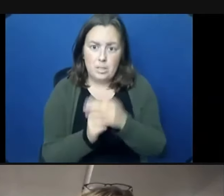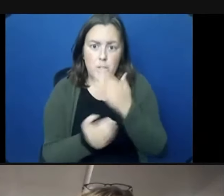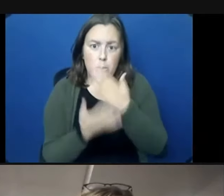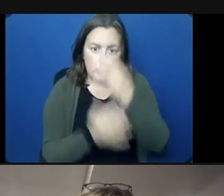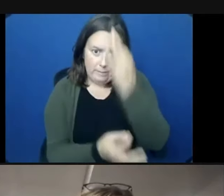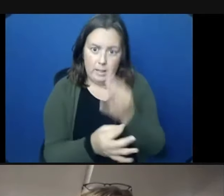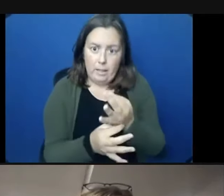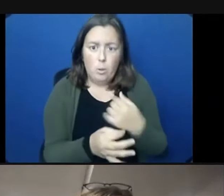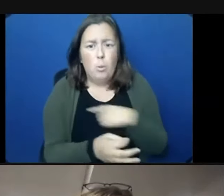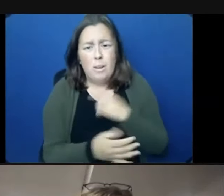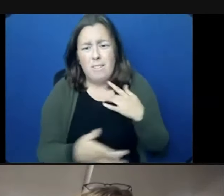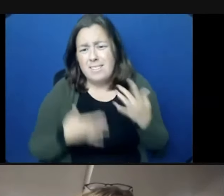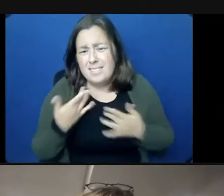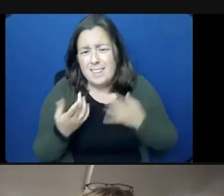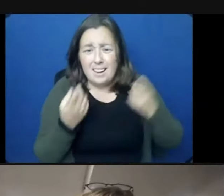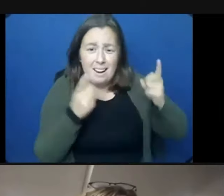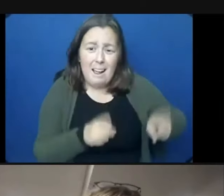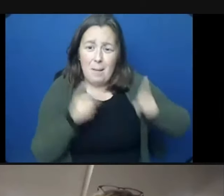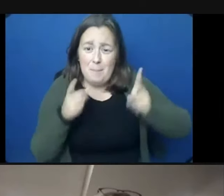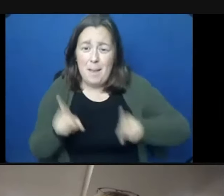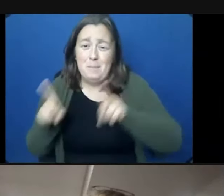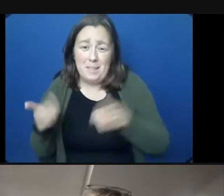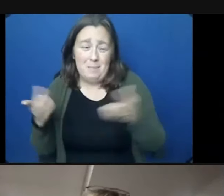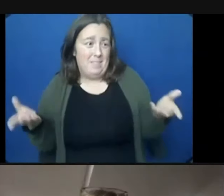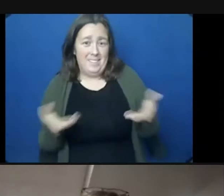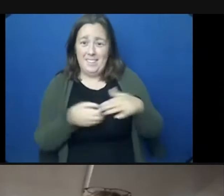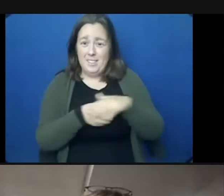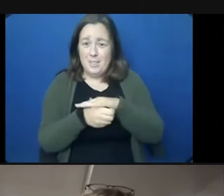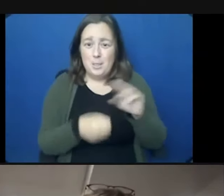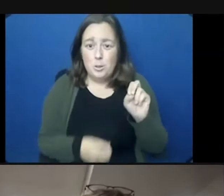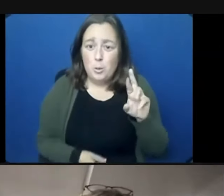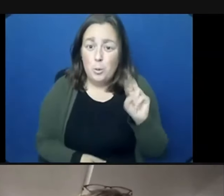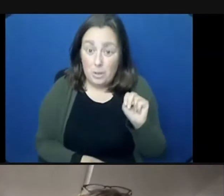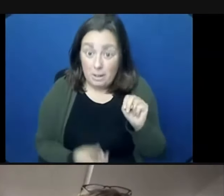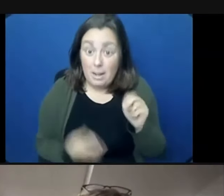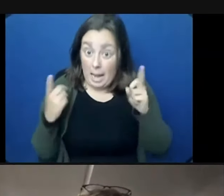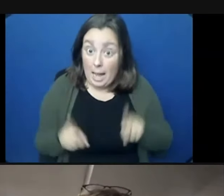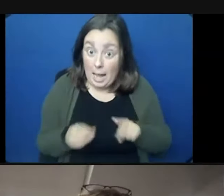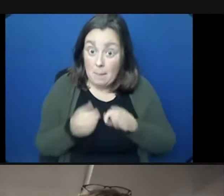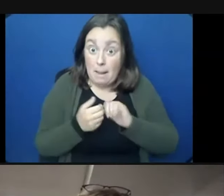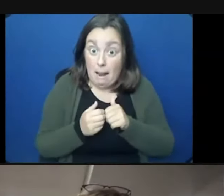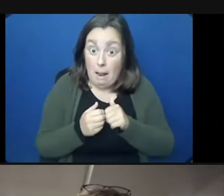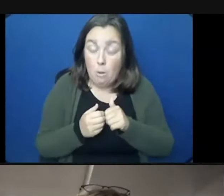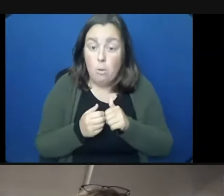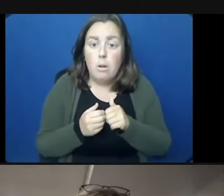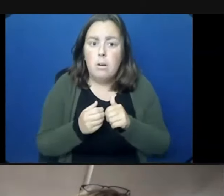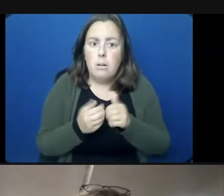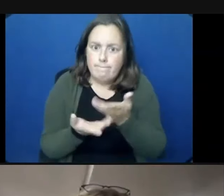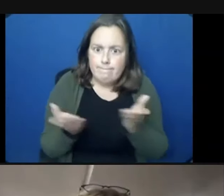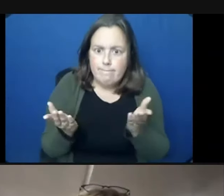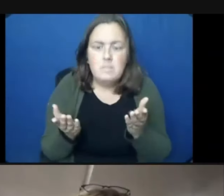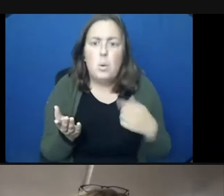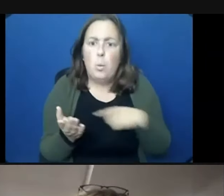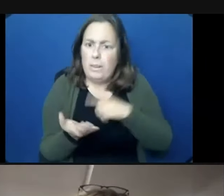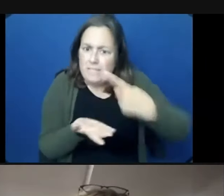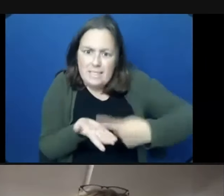things that are happening here in Morton. And it's because these things aren't able to happen in other districts, right? We've talked about that a lot. There's